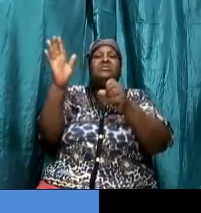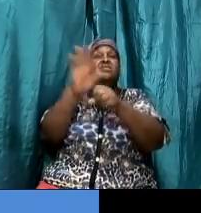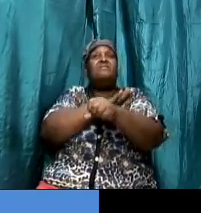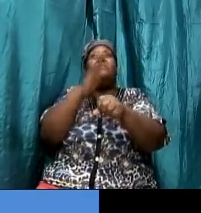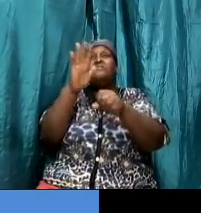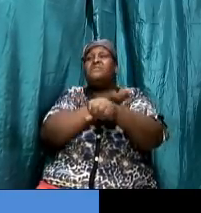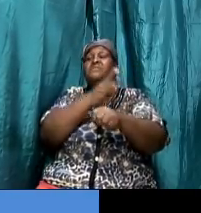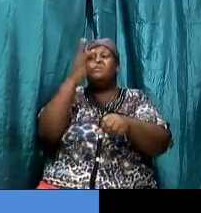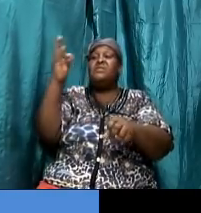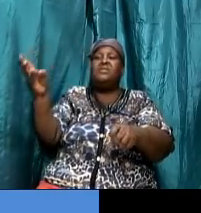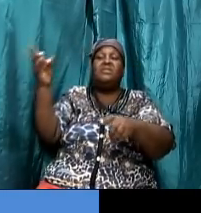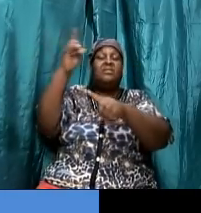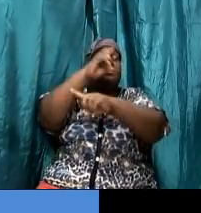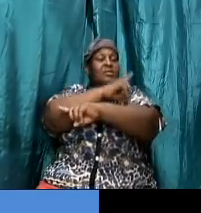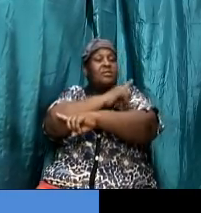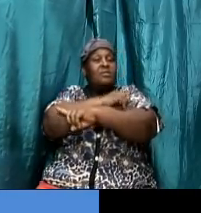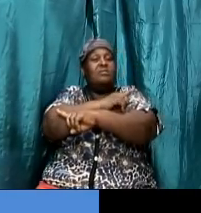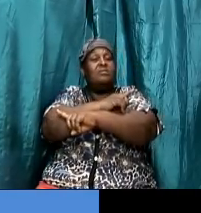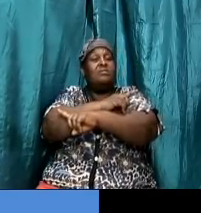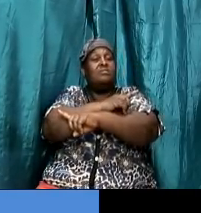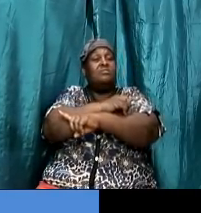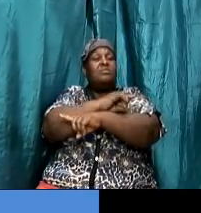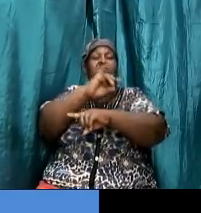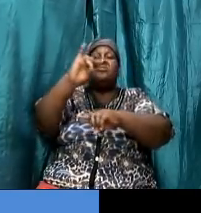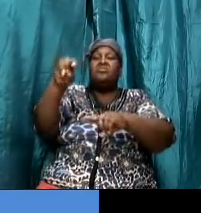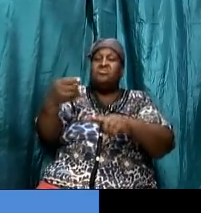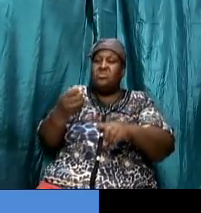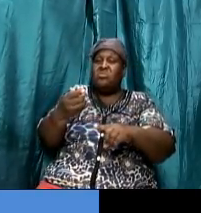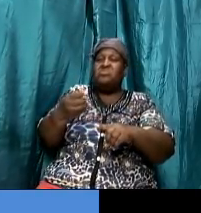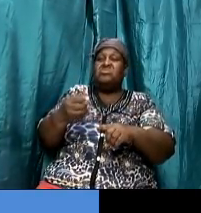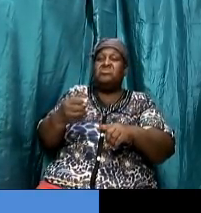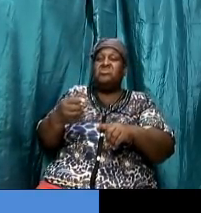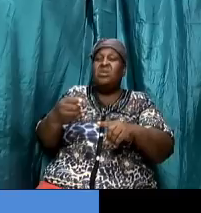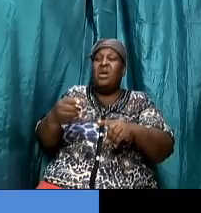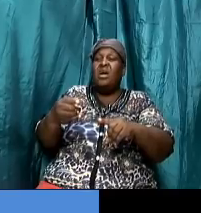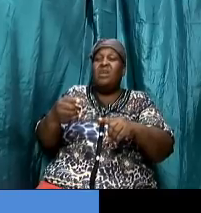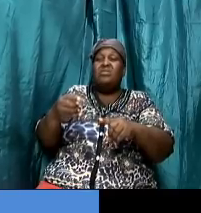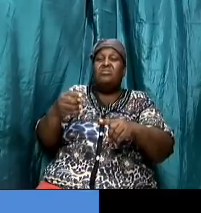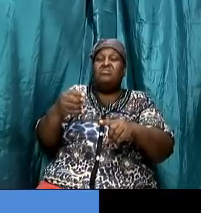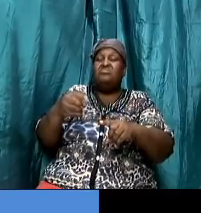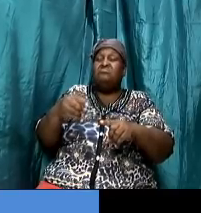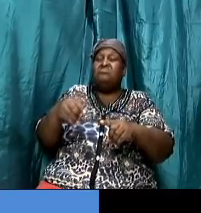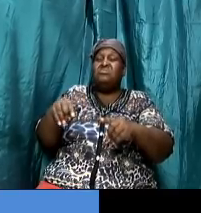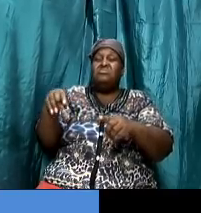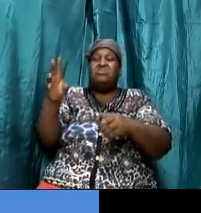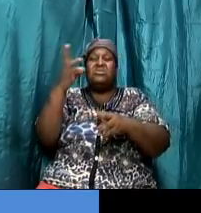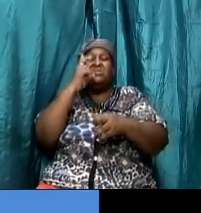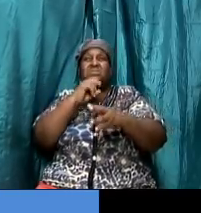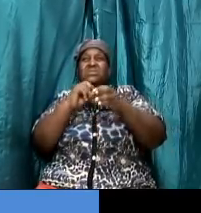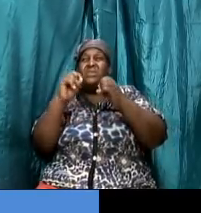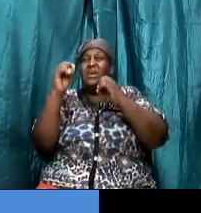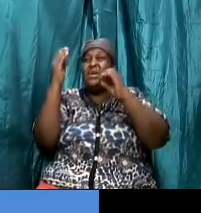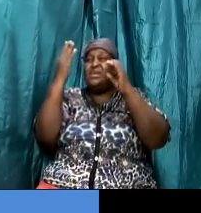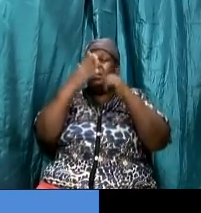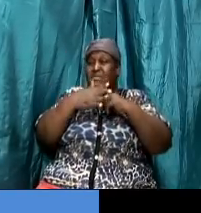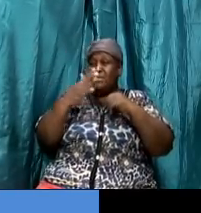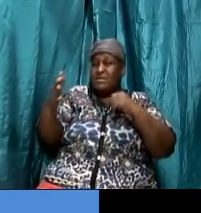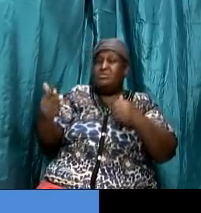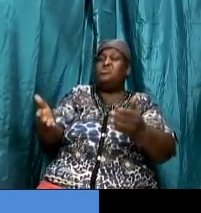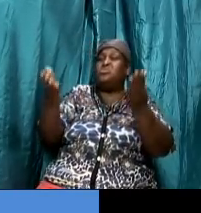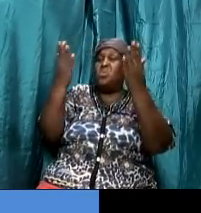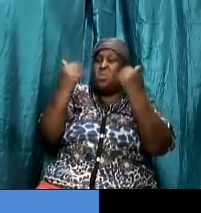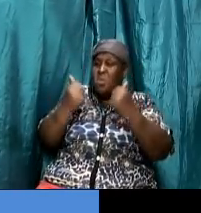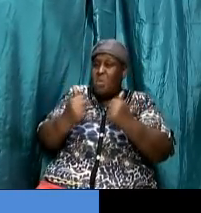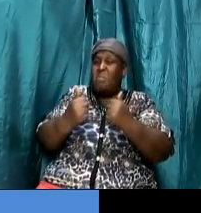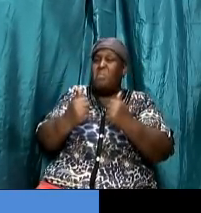sabbath it was just a shadow it was just a representation it was just a sketch it